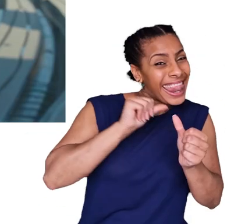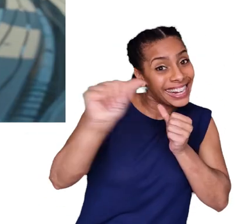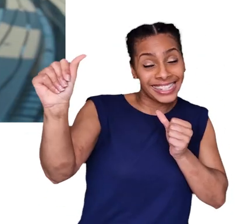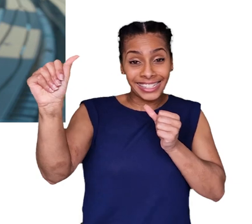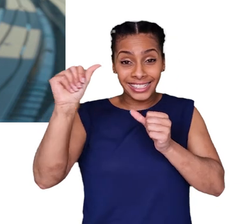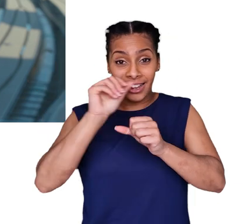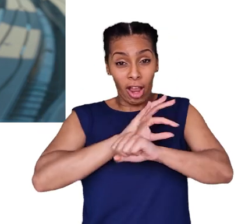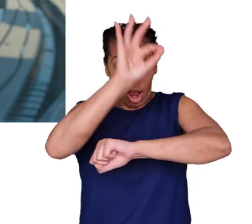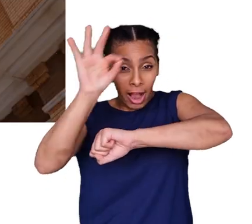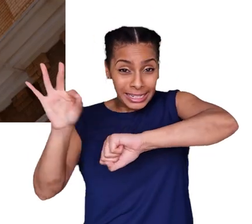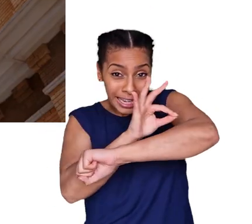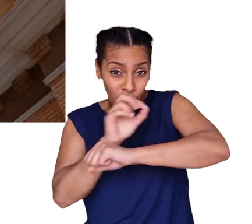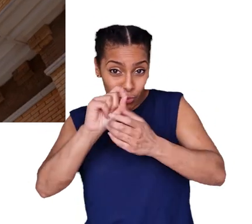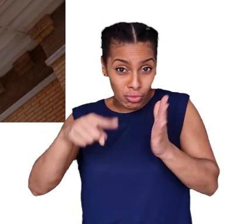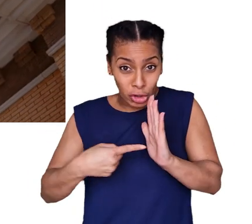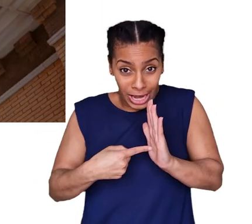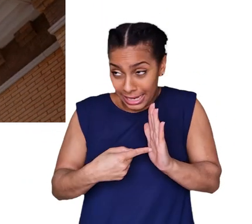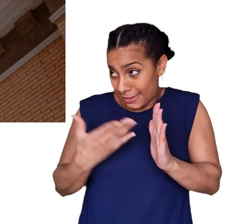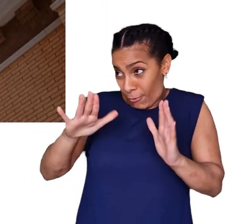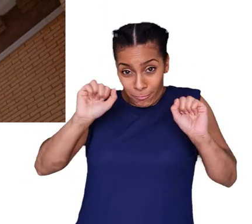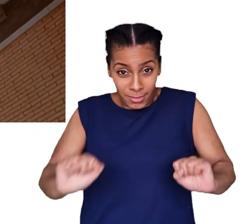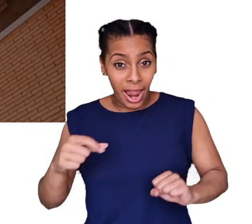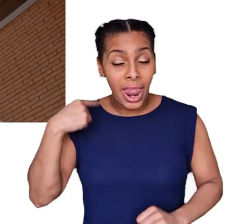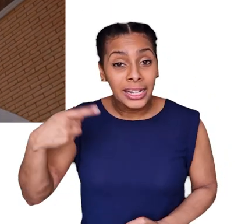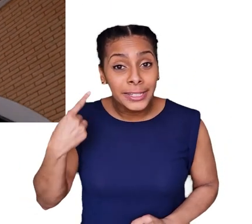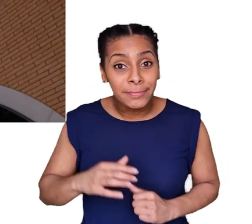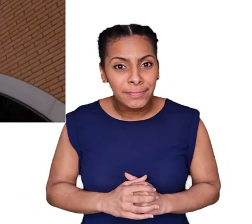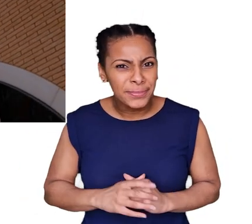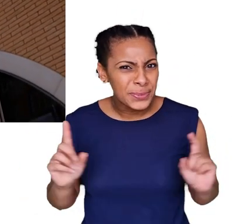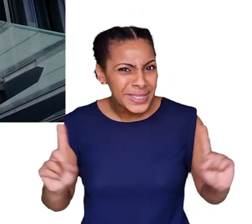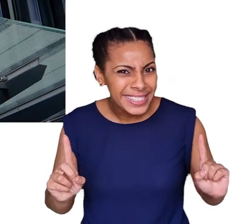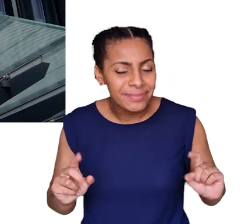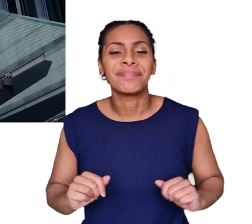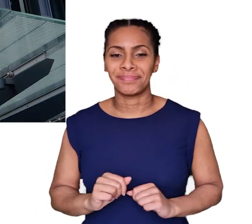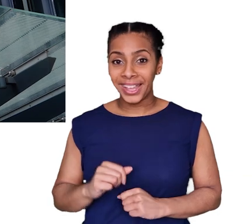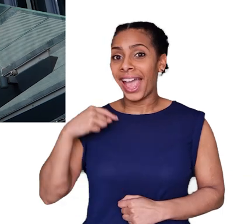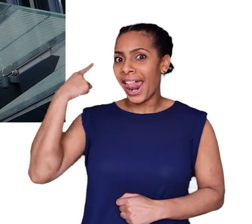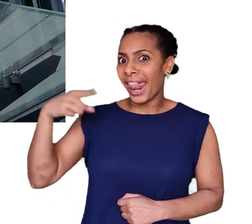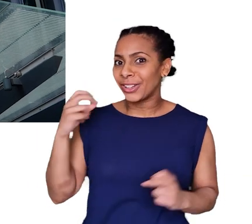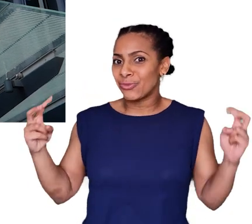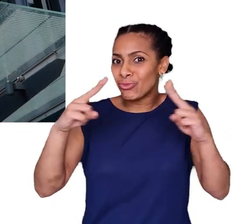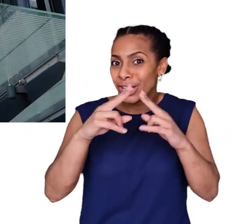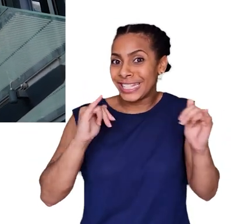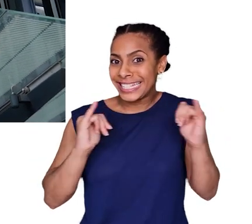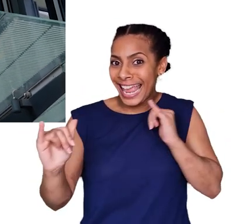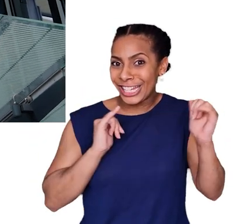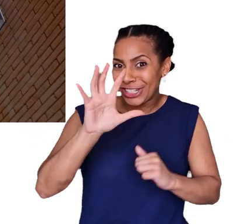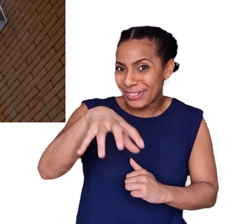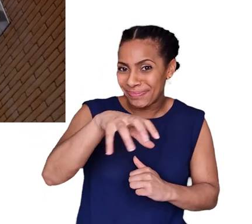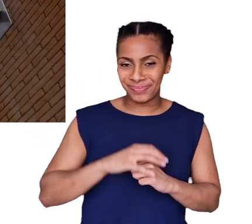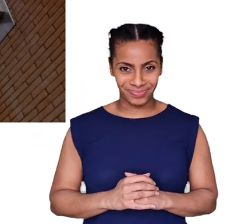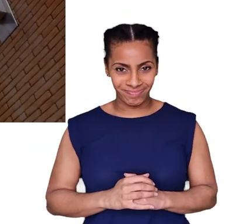one of the littest architecture projects that London has ever known. It is the London Bridge Station.